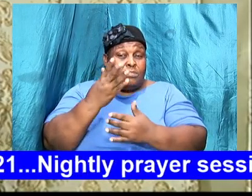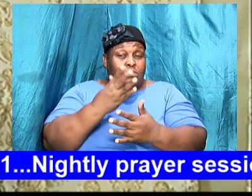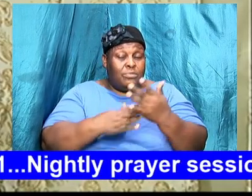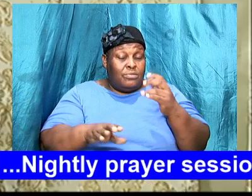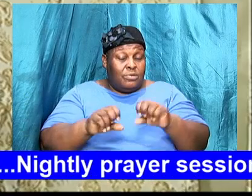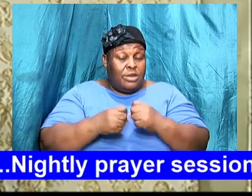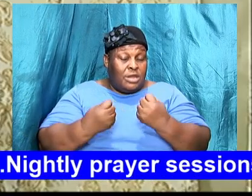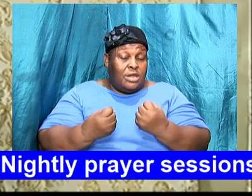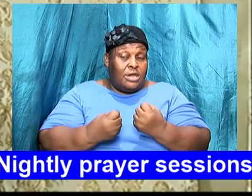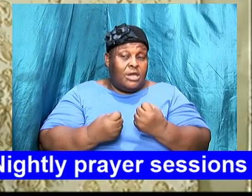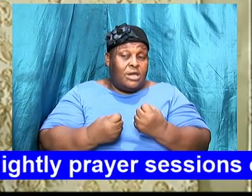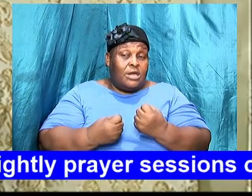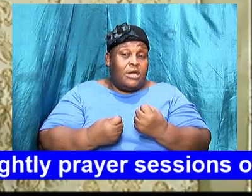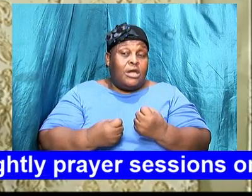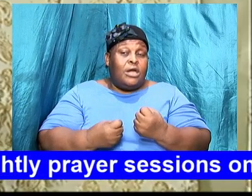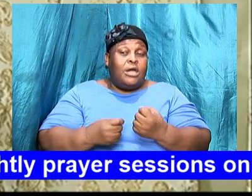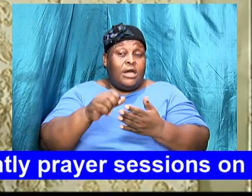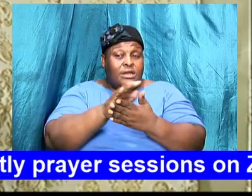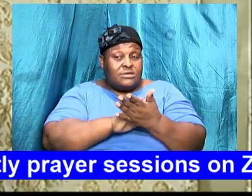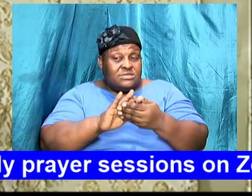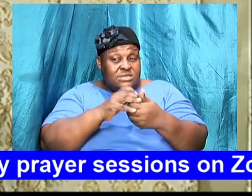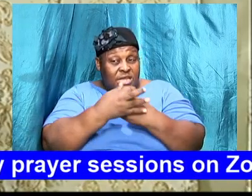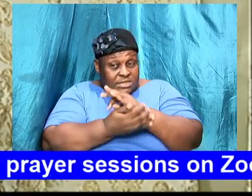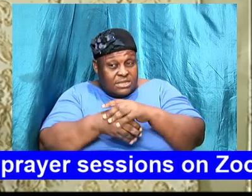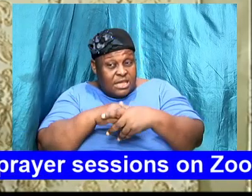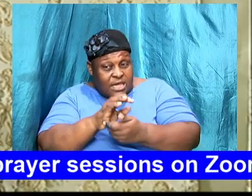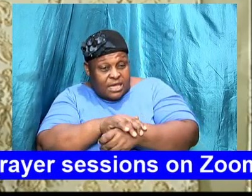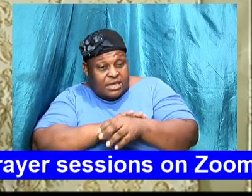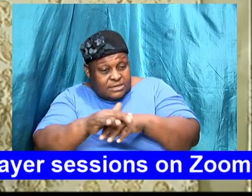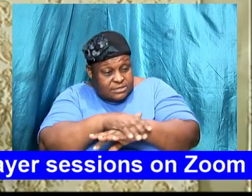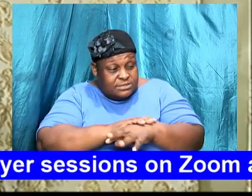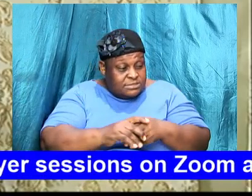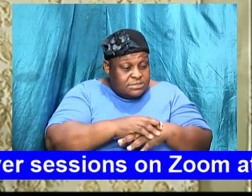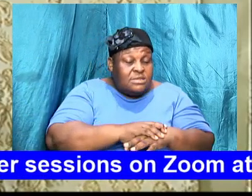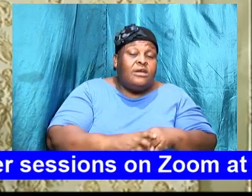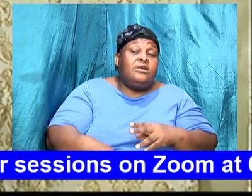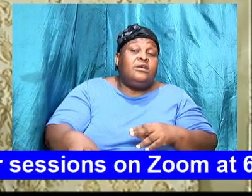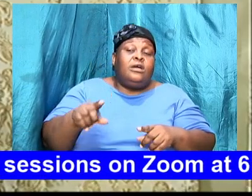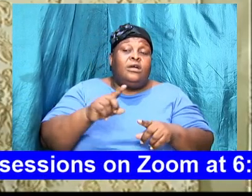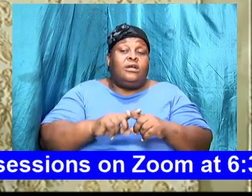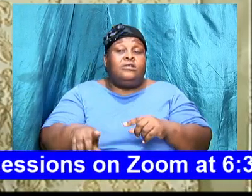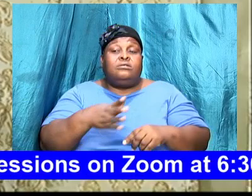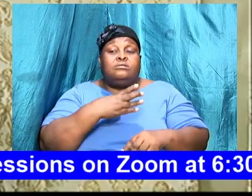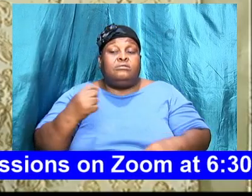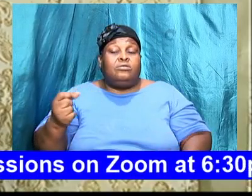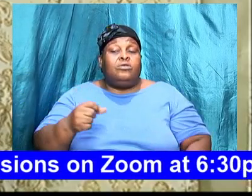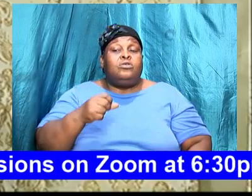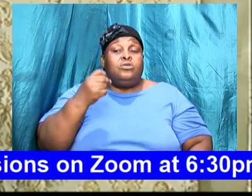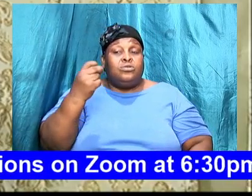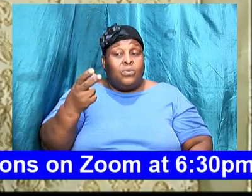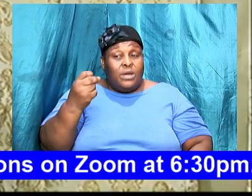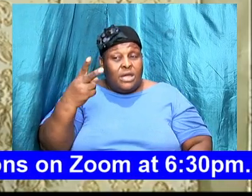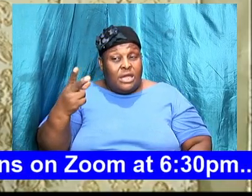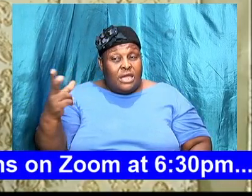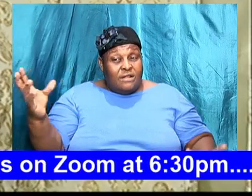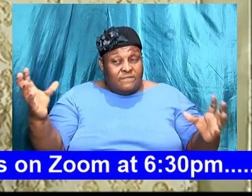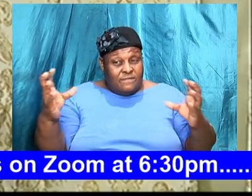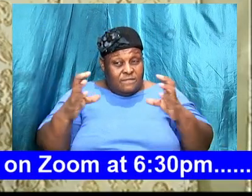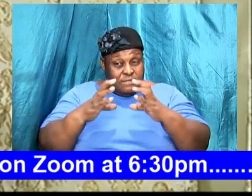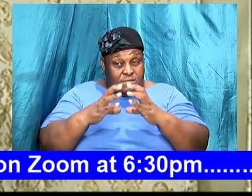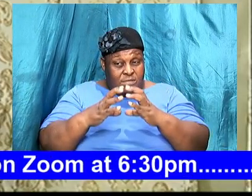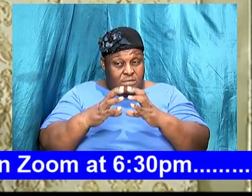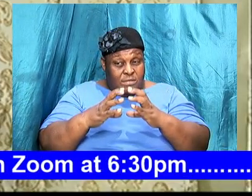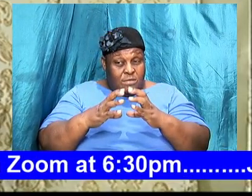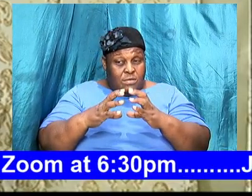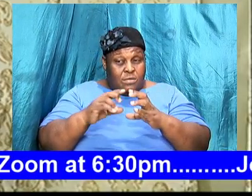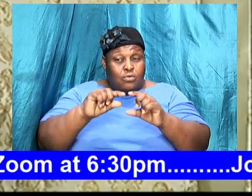and then from 12 p.m. to 330 p.m. group 3